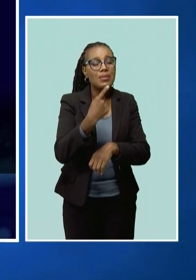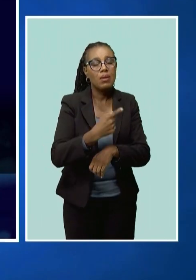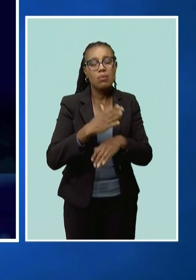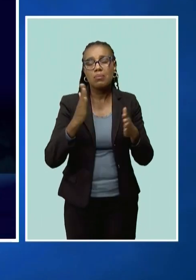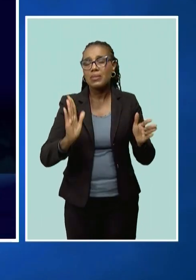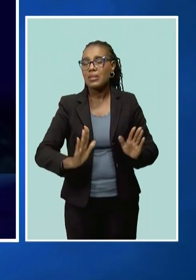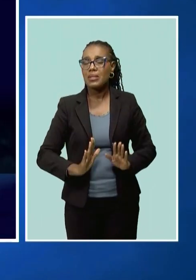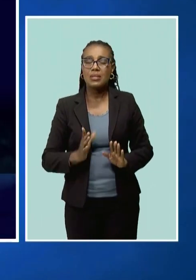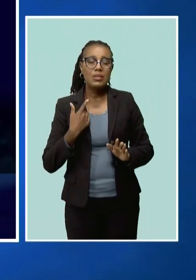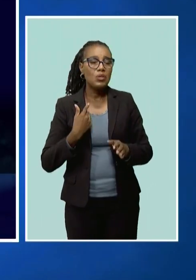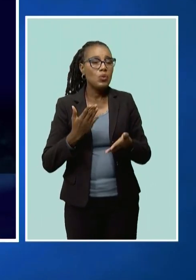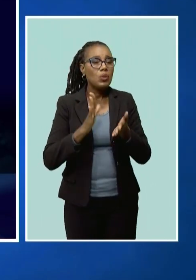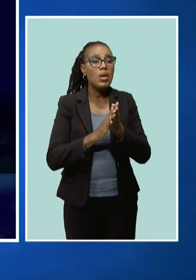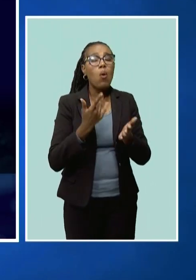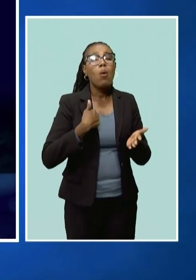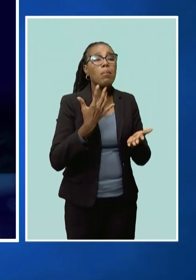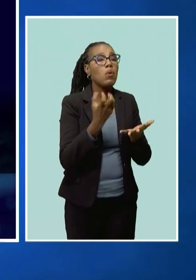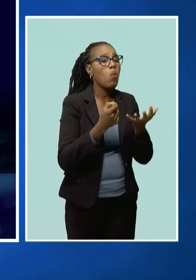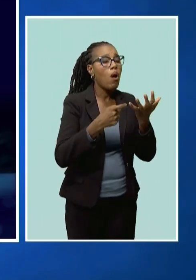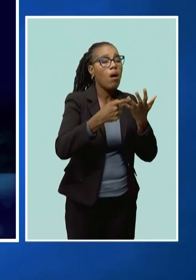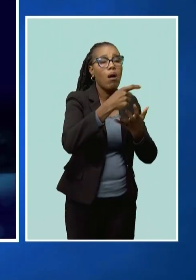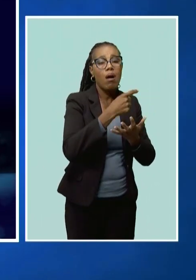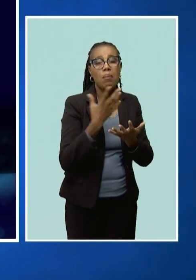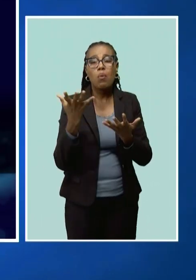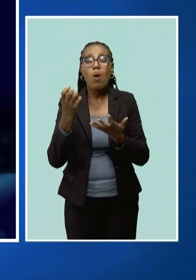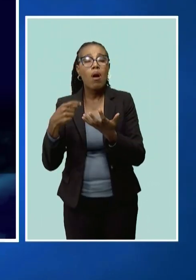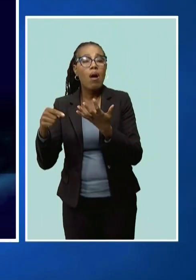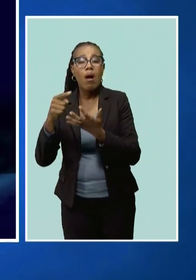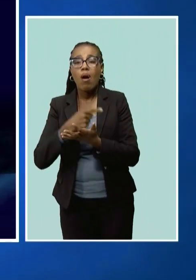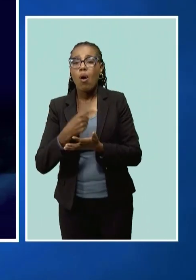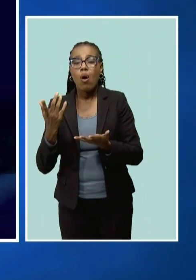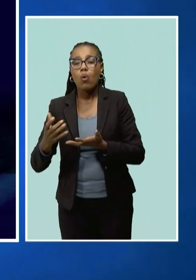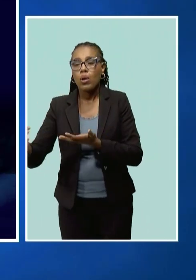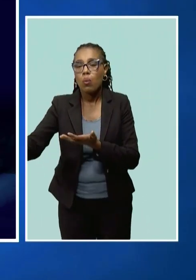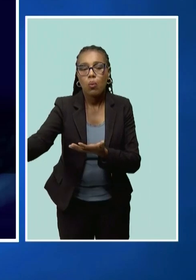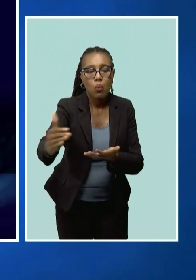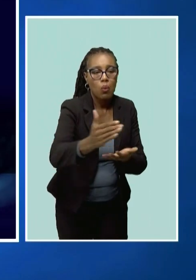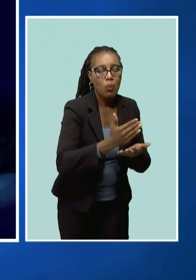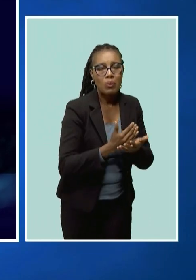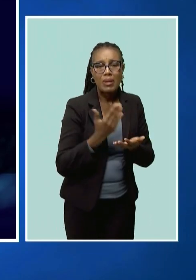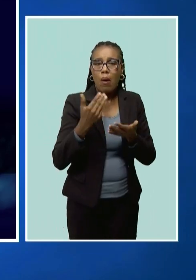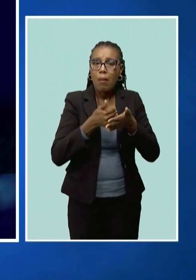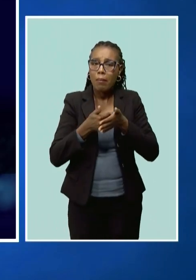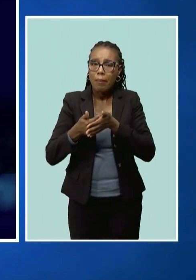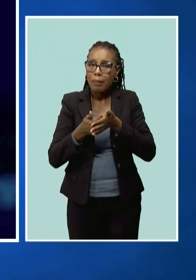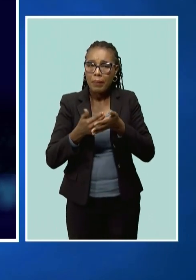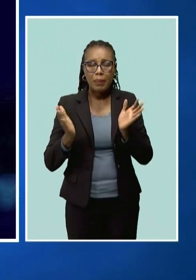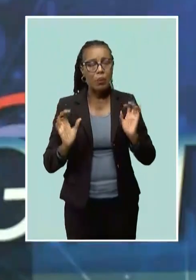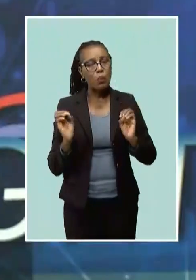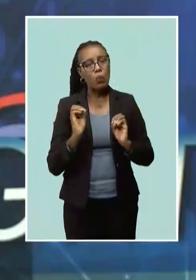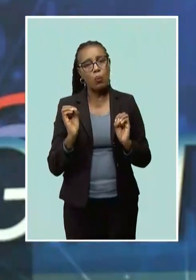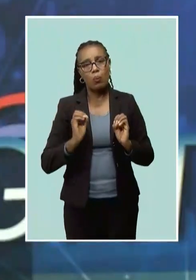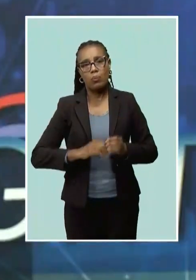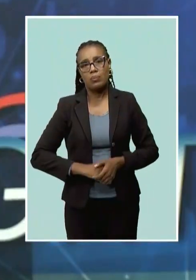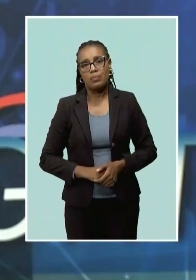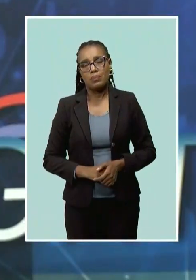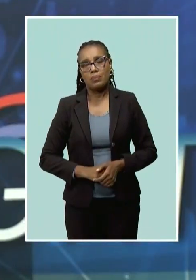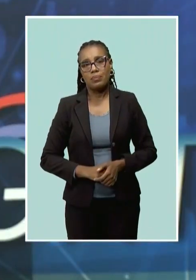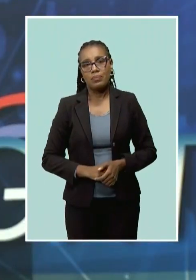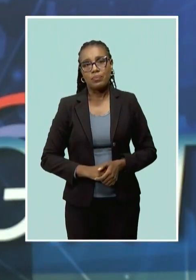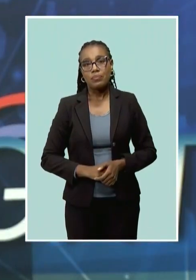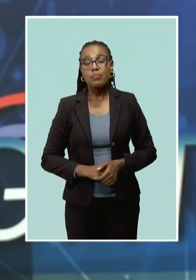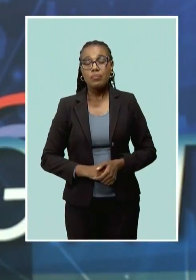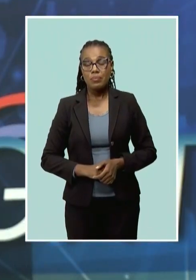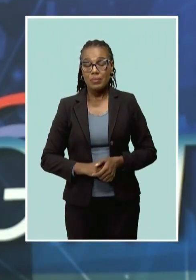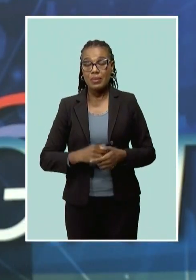from placing orders or harvesting sea eggs, which are still in the juvenile stage. The fisheries